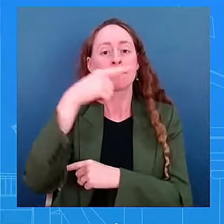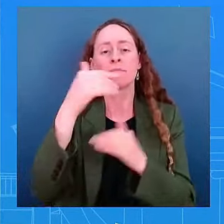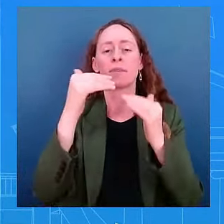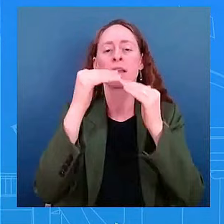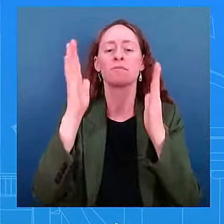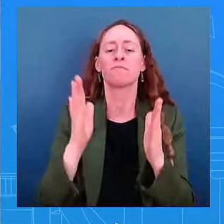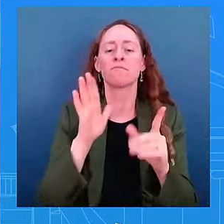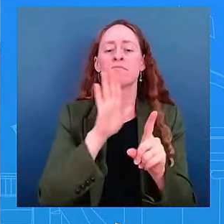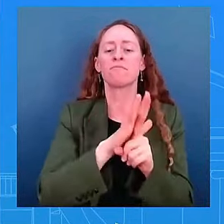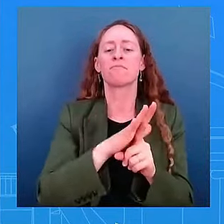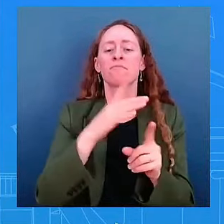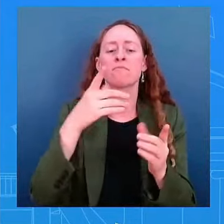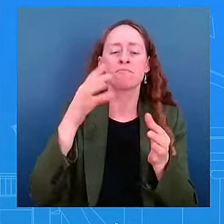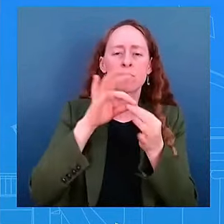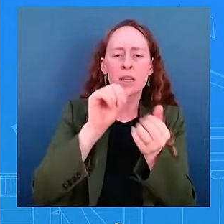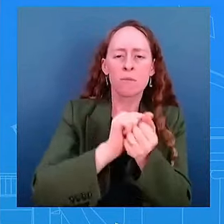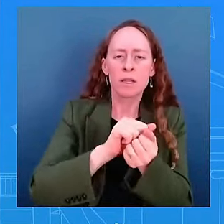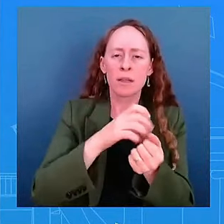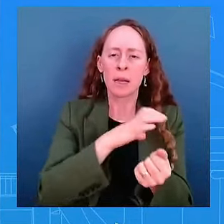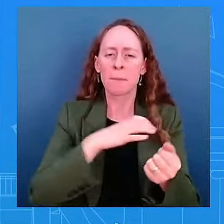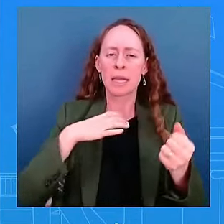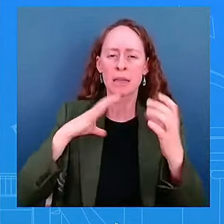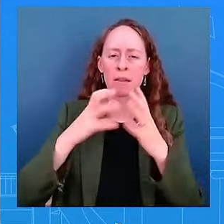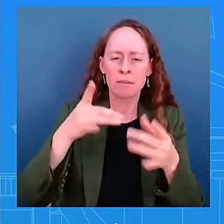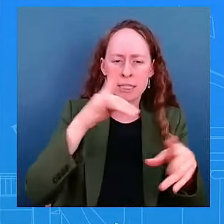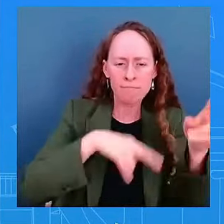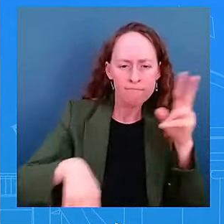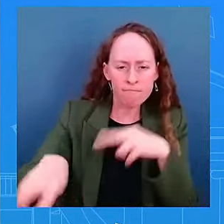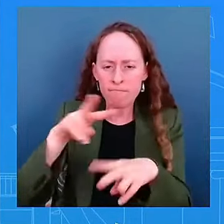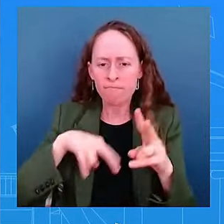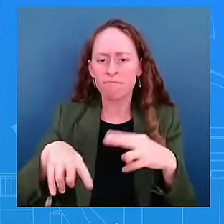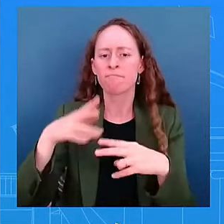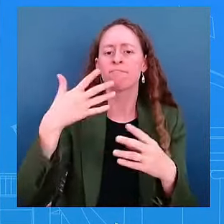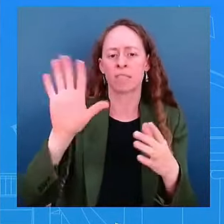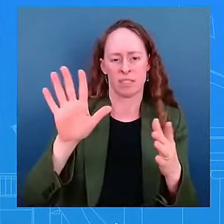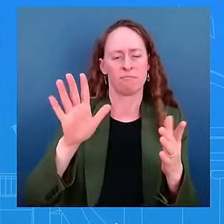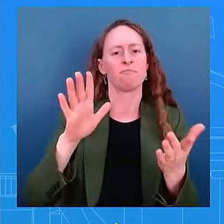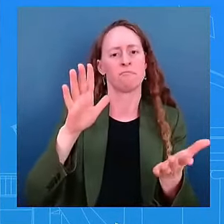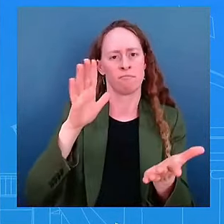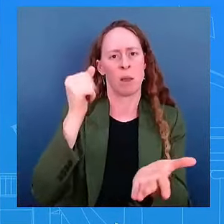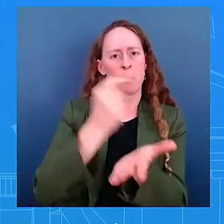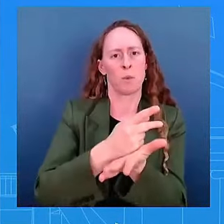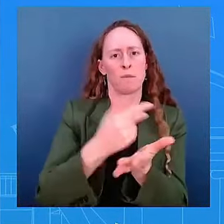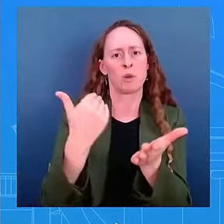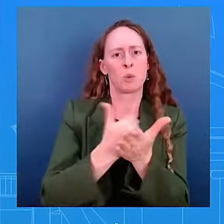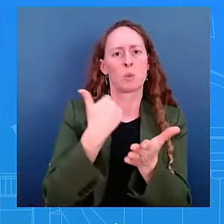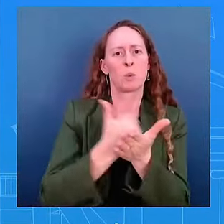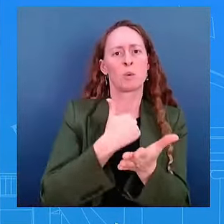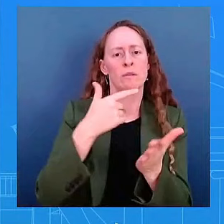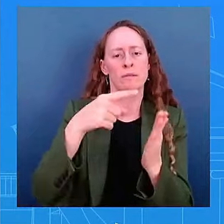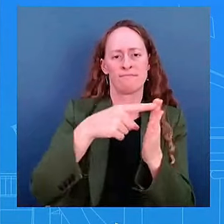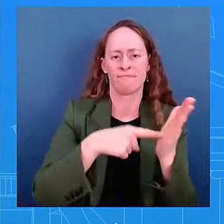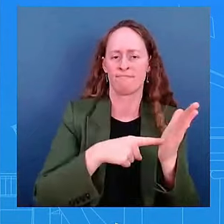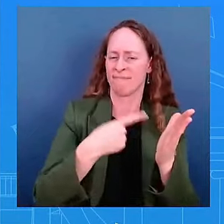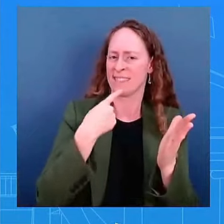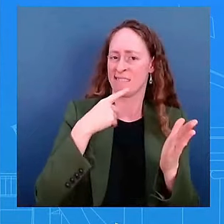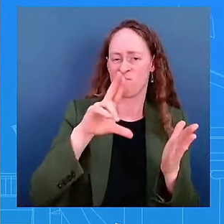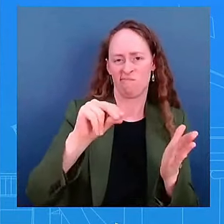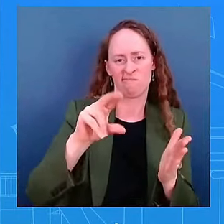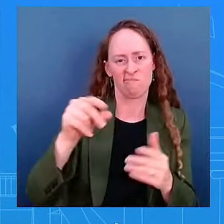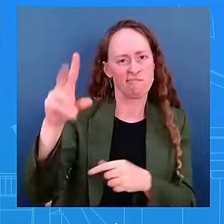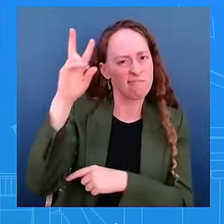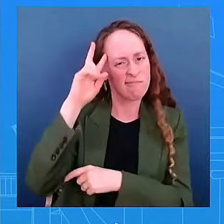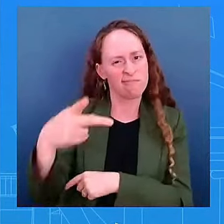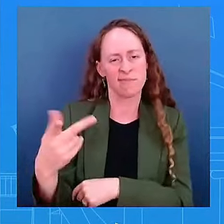condemning the Biden administration and its borders are the vice president for failure to secure the border. Do you have a response to that? And how would the president